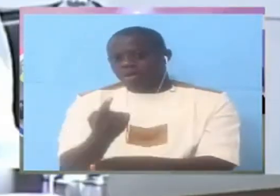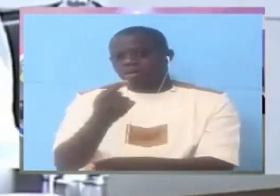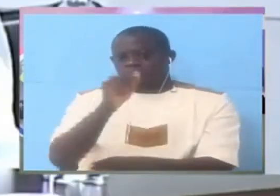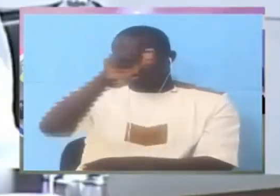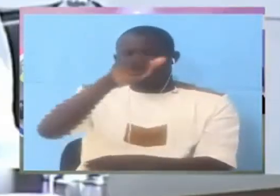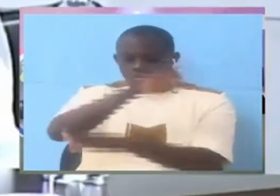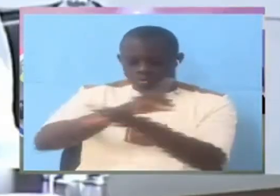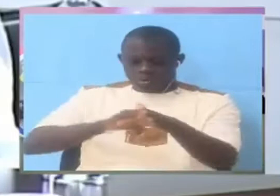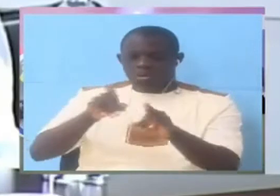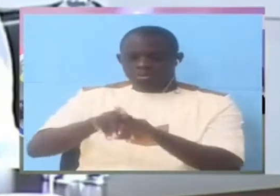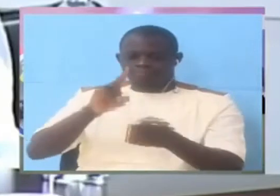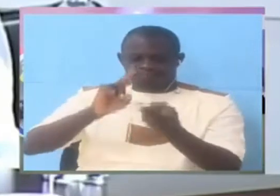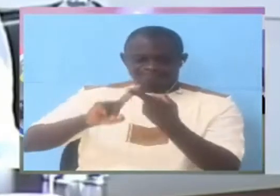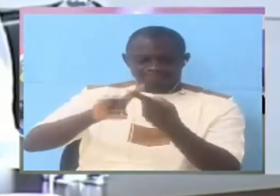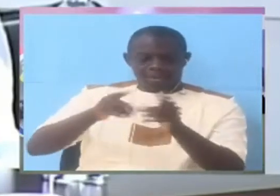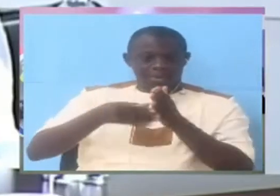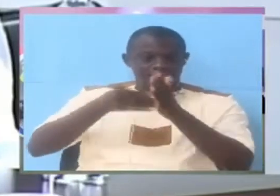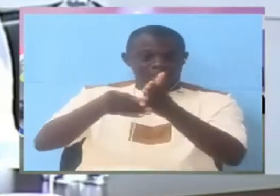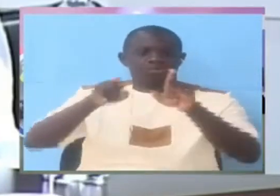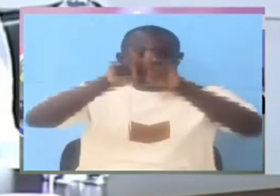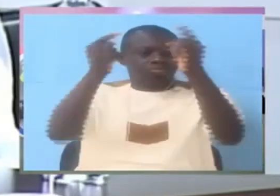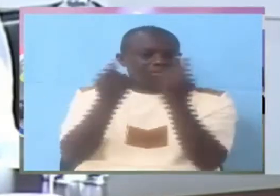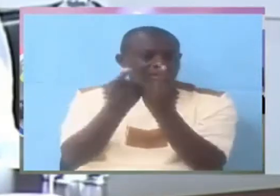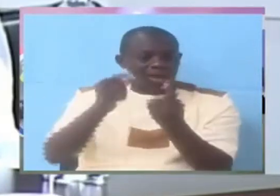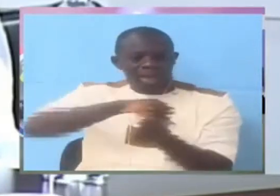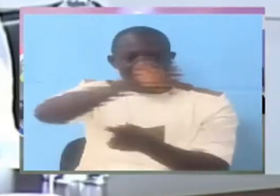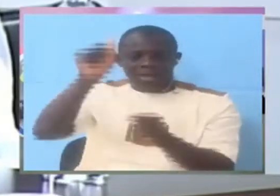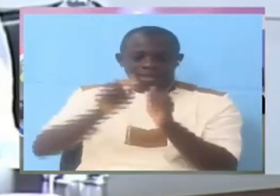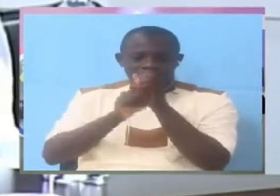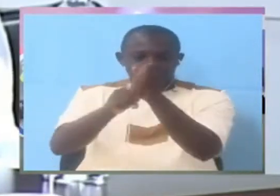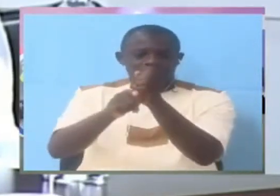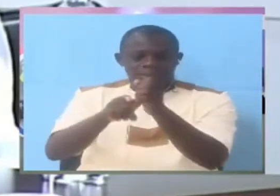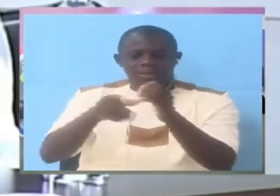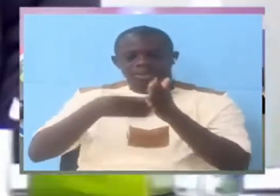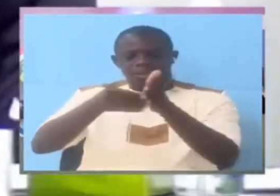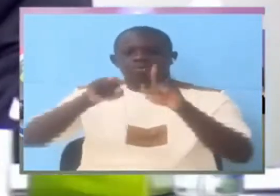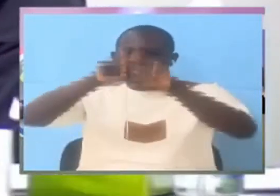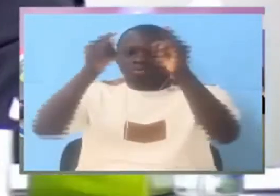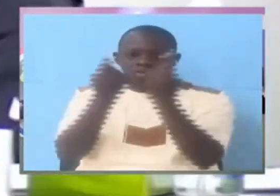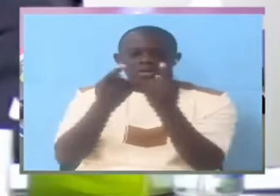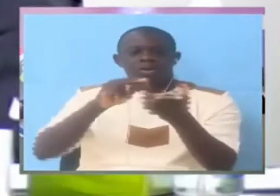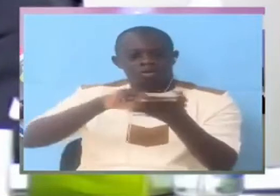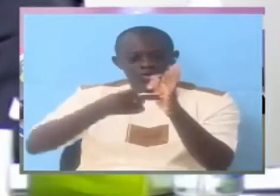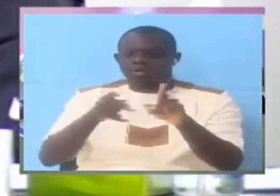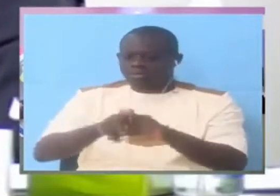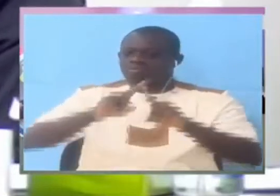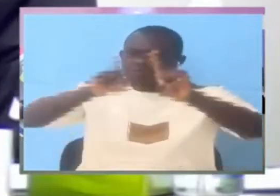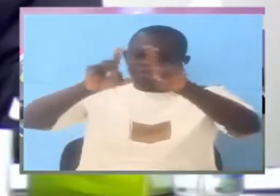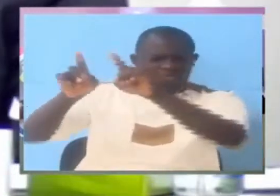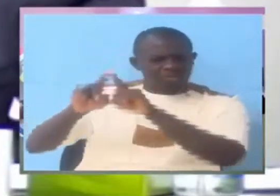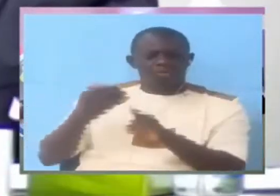The director general and the deputy director general. The rest would be directors like you.